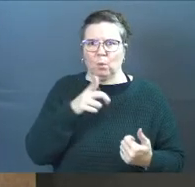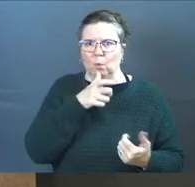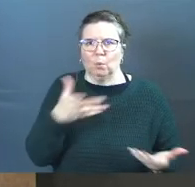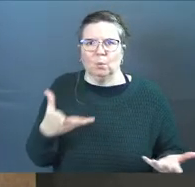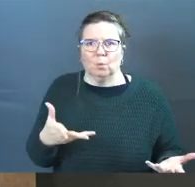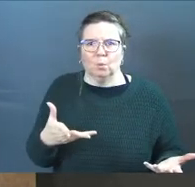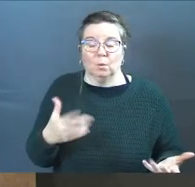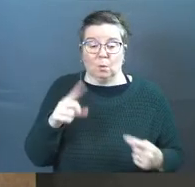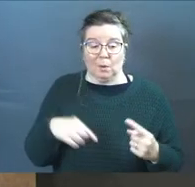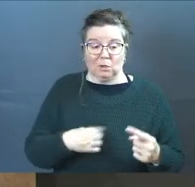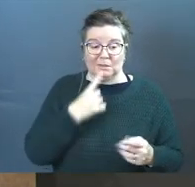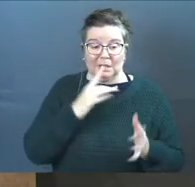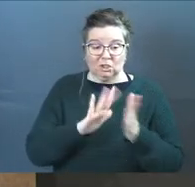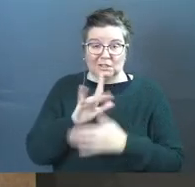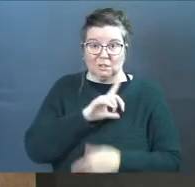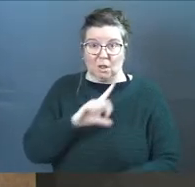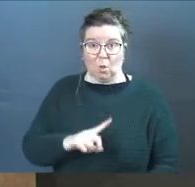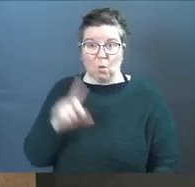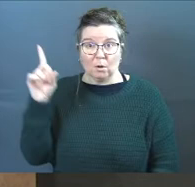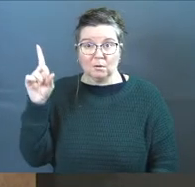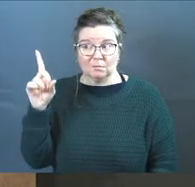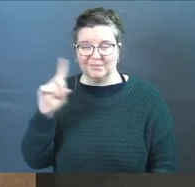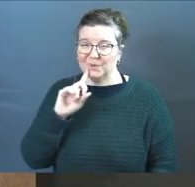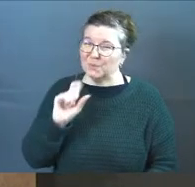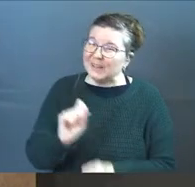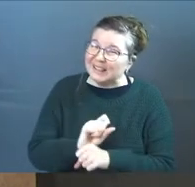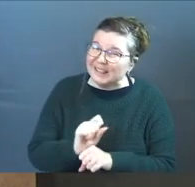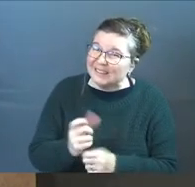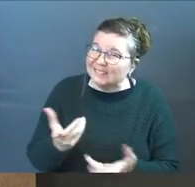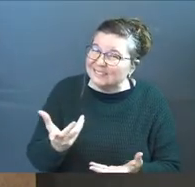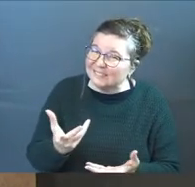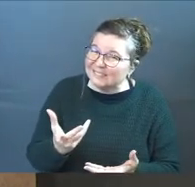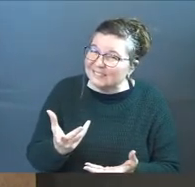when you say Jesus is Lord is he really